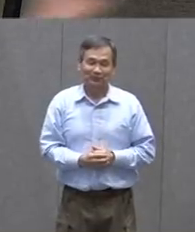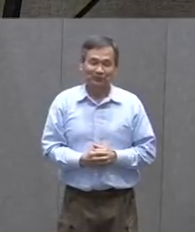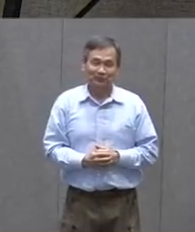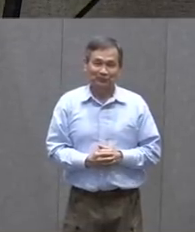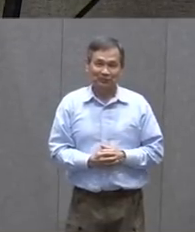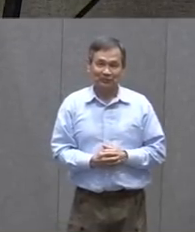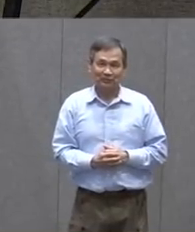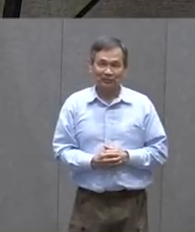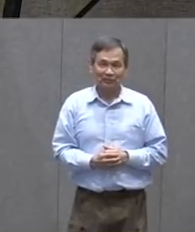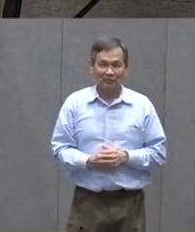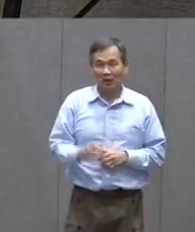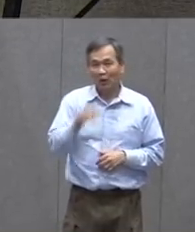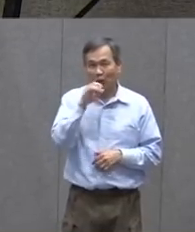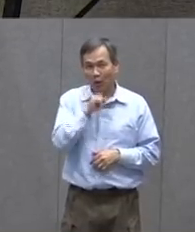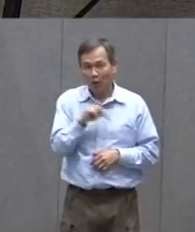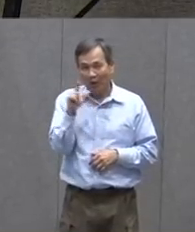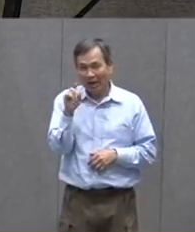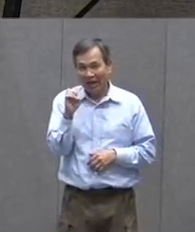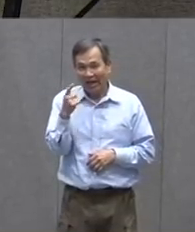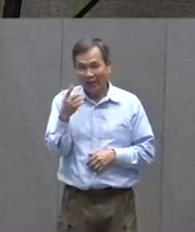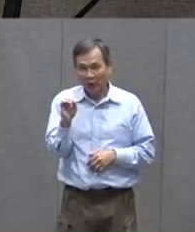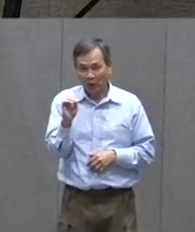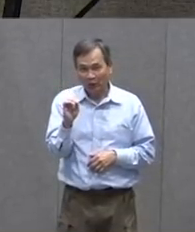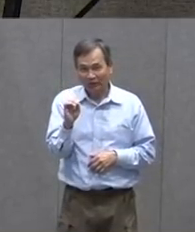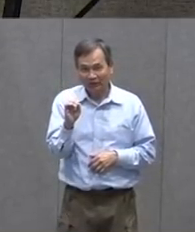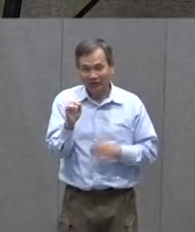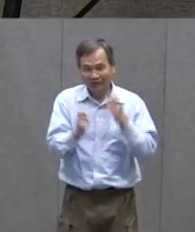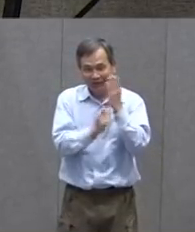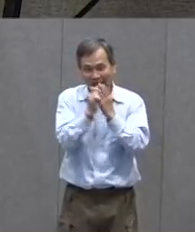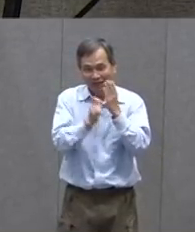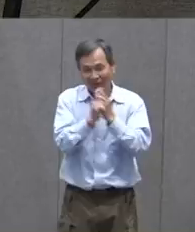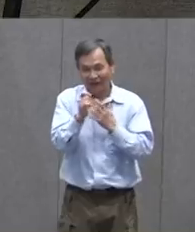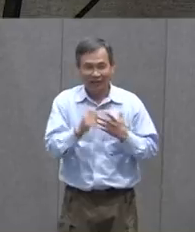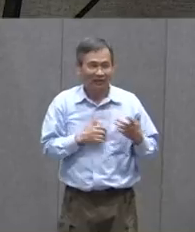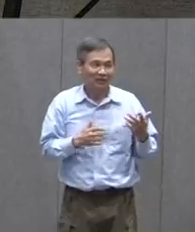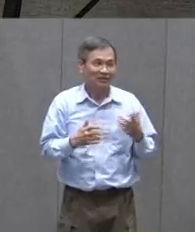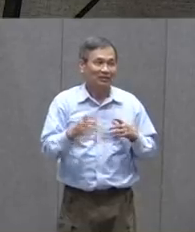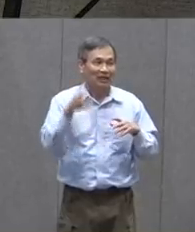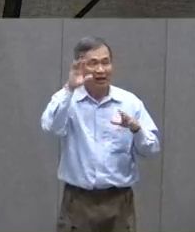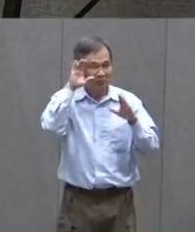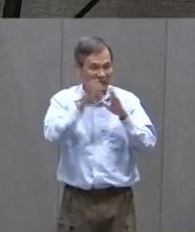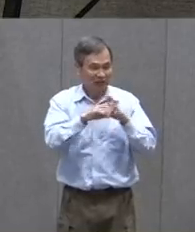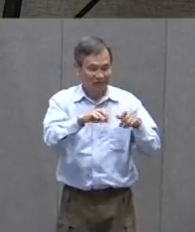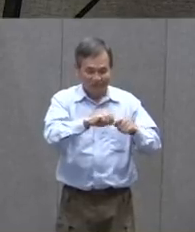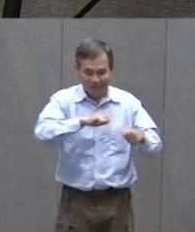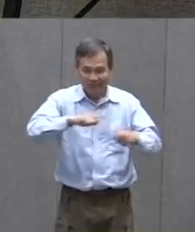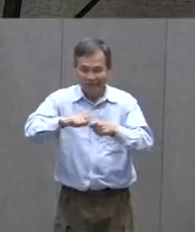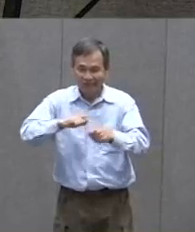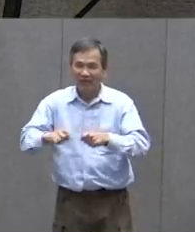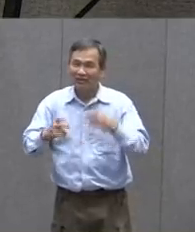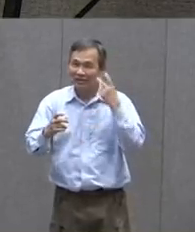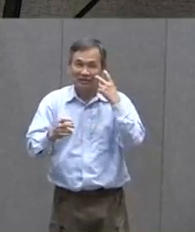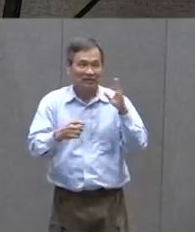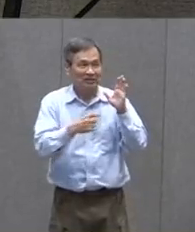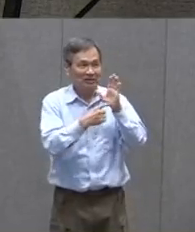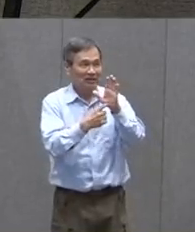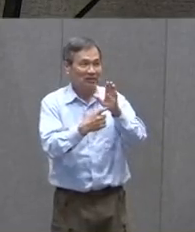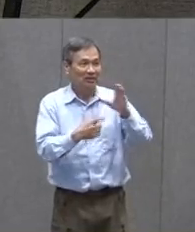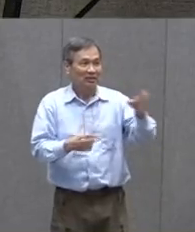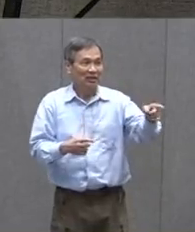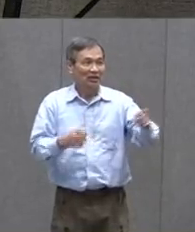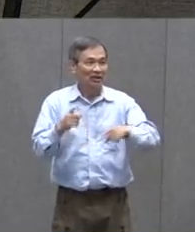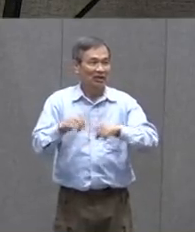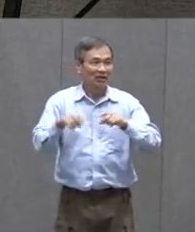Some old Lego catalogs And I tore out these pictures I have I guess this is Darth Sidious Maybe